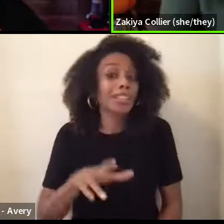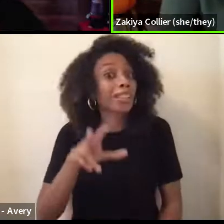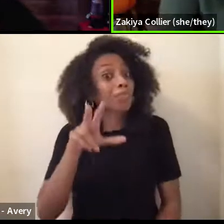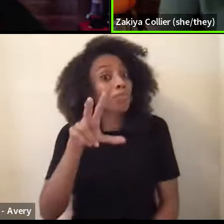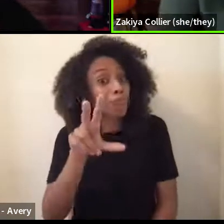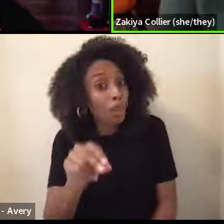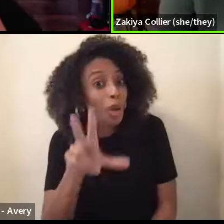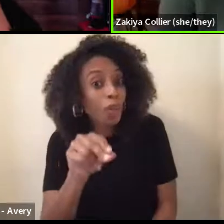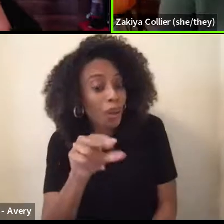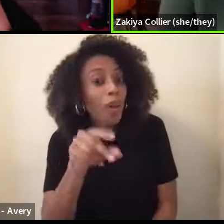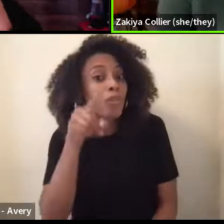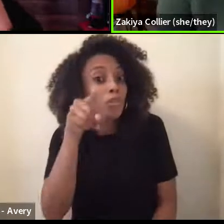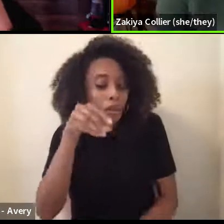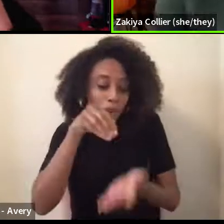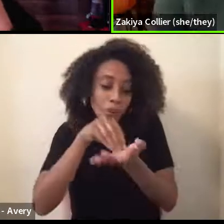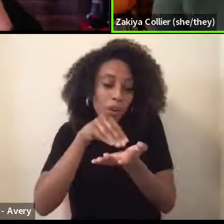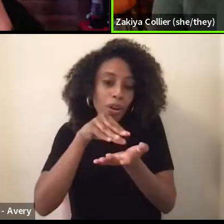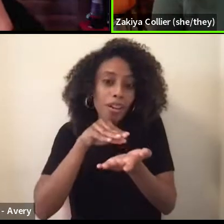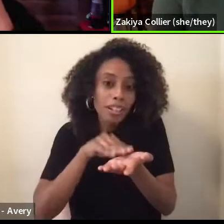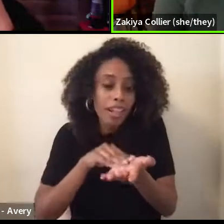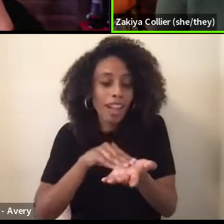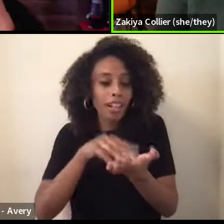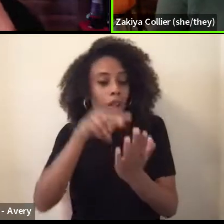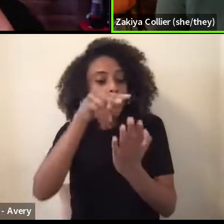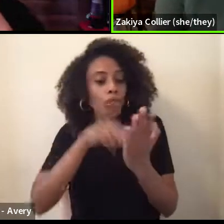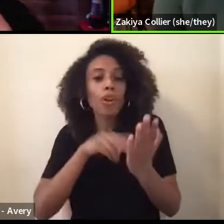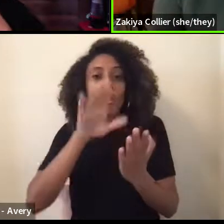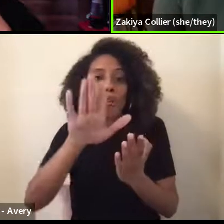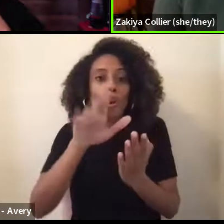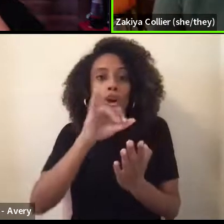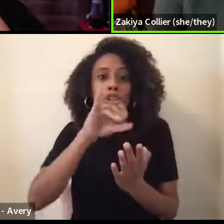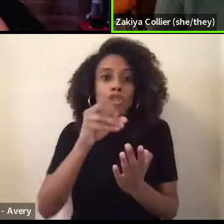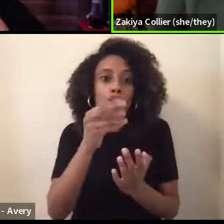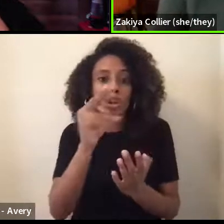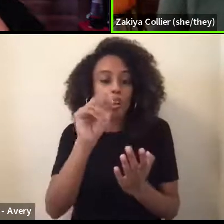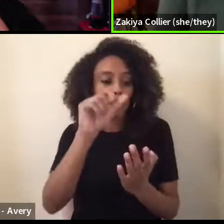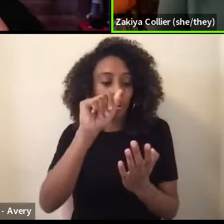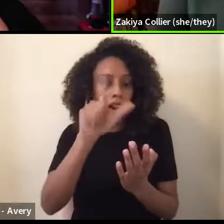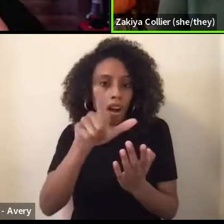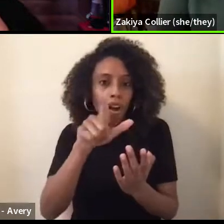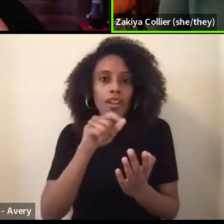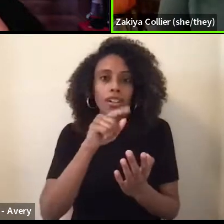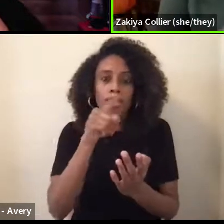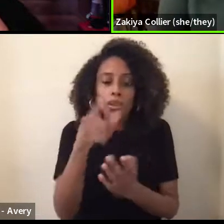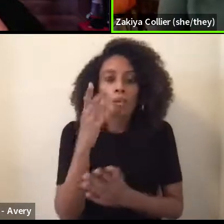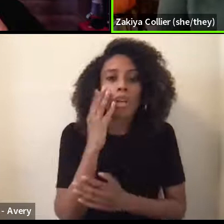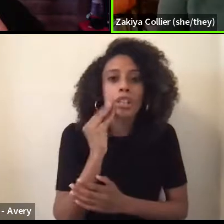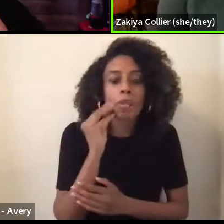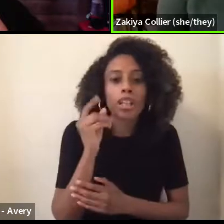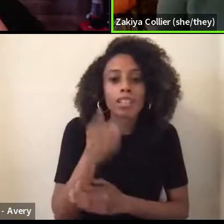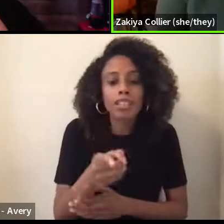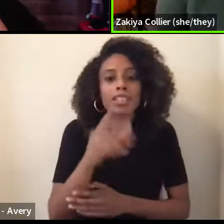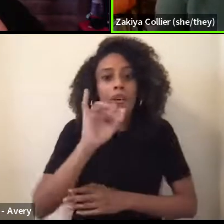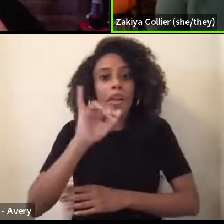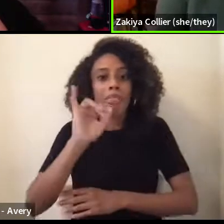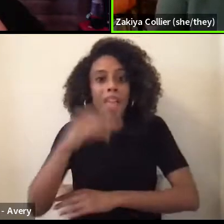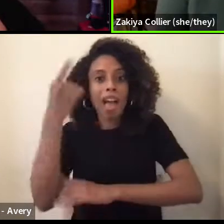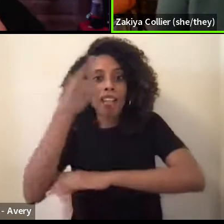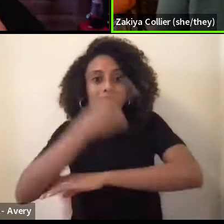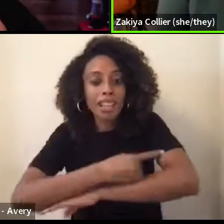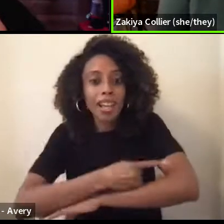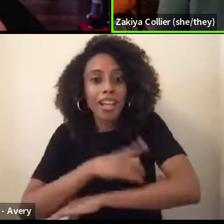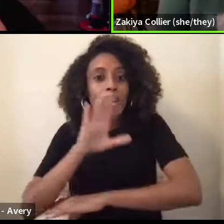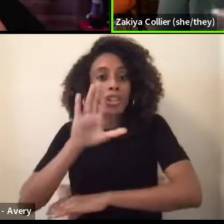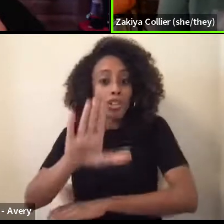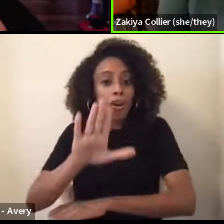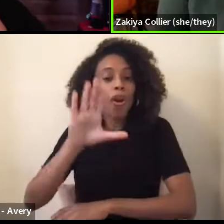have it documented. Like check your journal where you experienced this thing on this day. Your coworker said